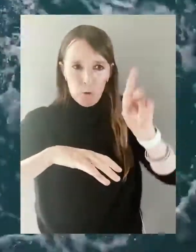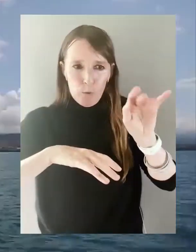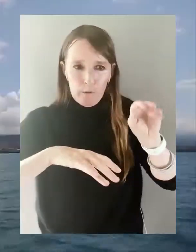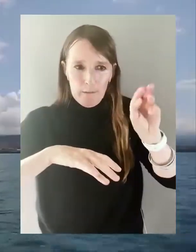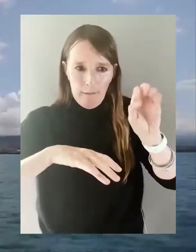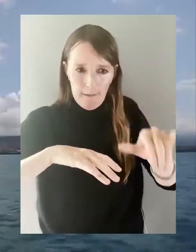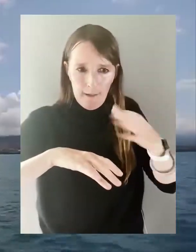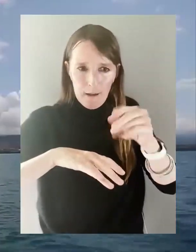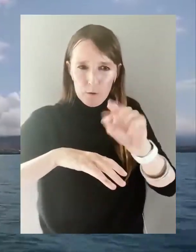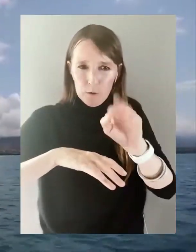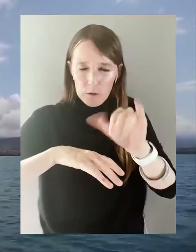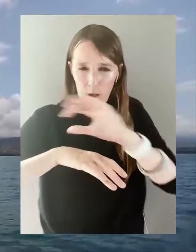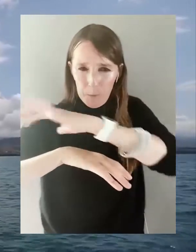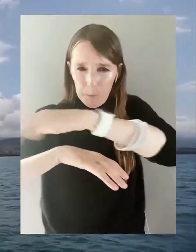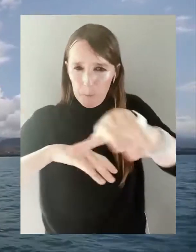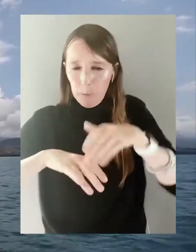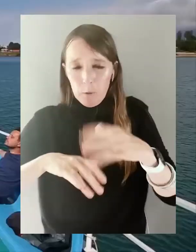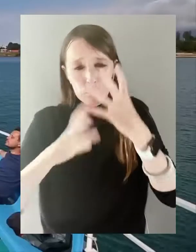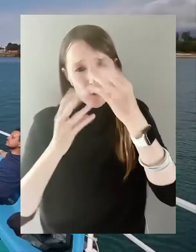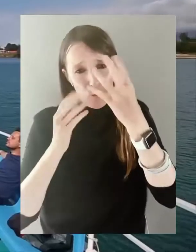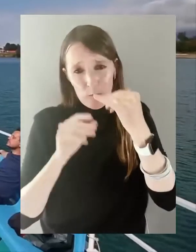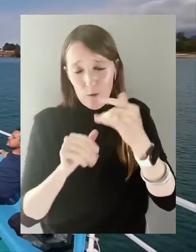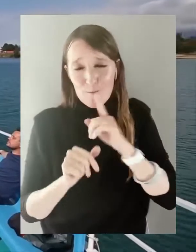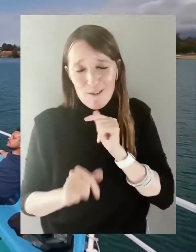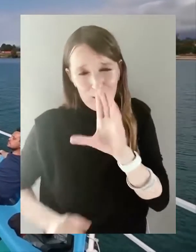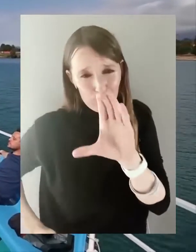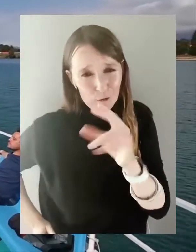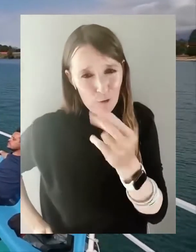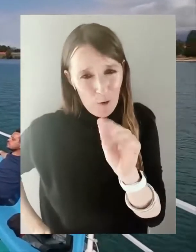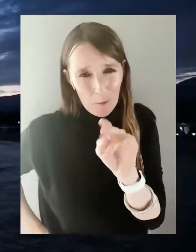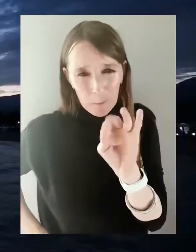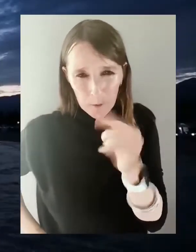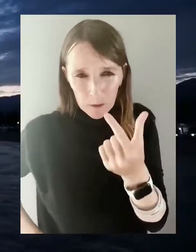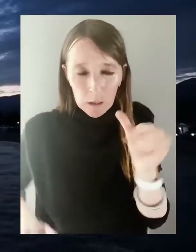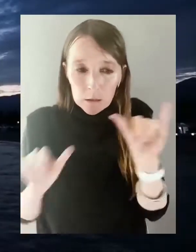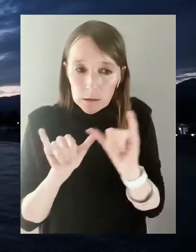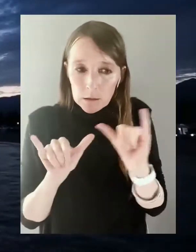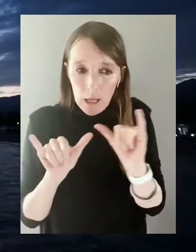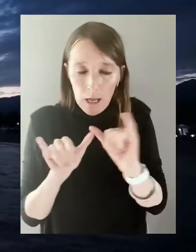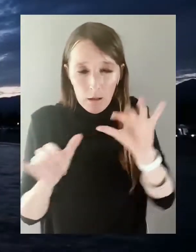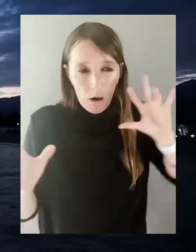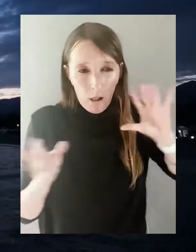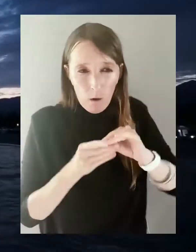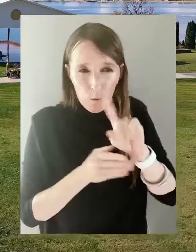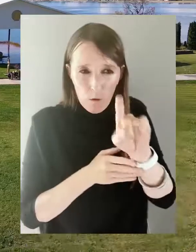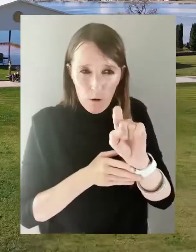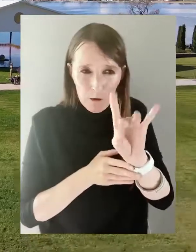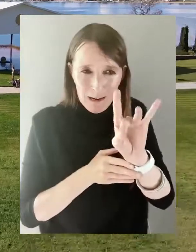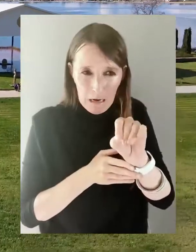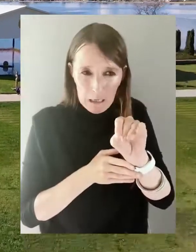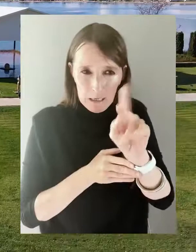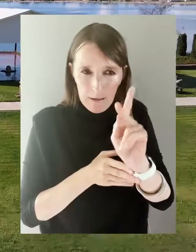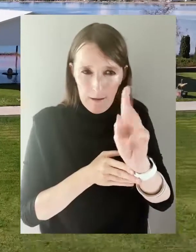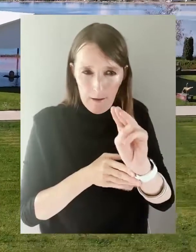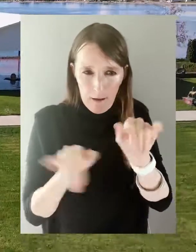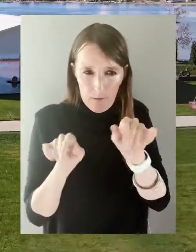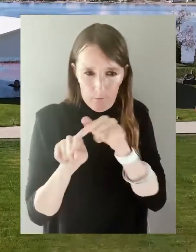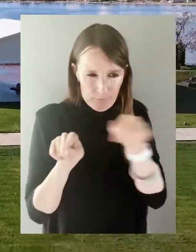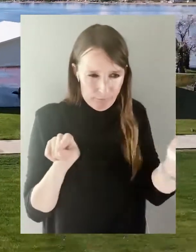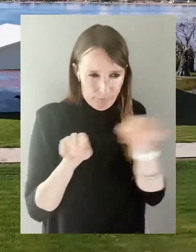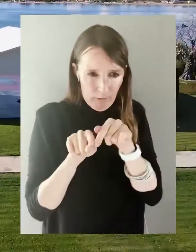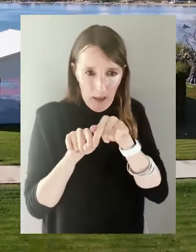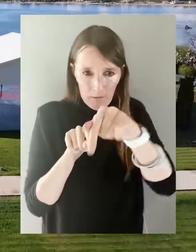ridges of Kungay and Terskay Alato, representing a miraculous beauty and charm. The size of it, making